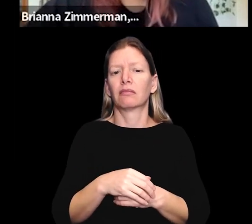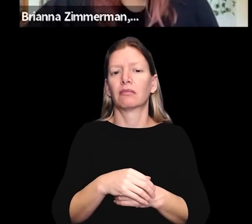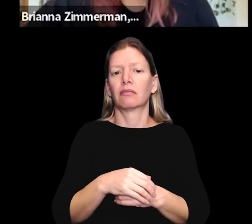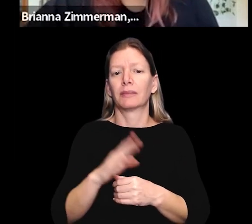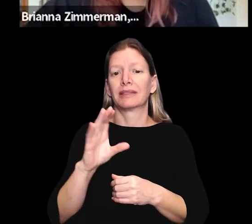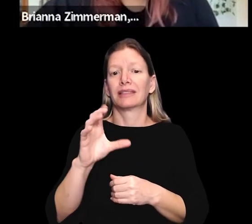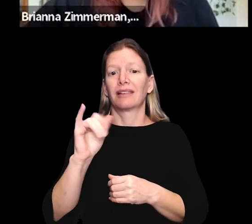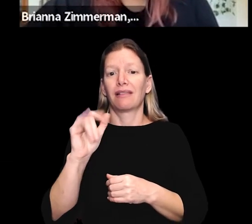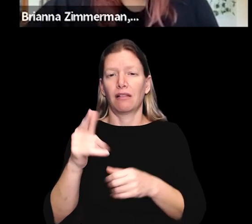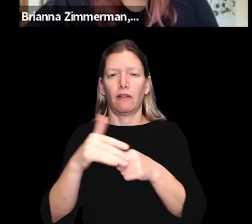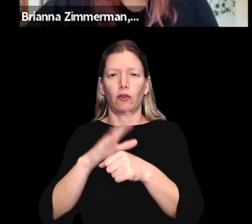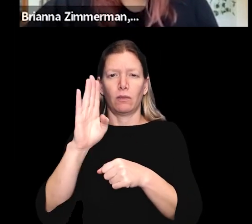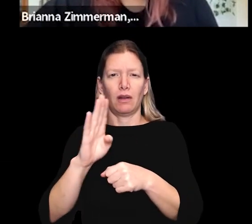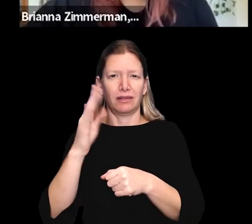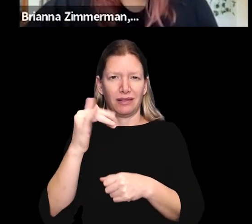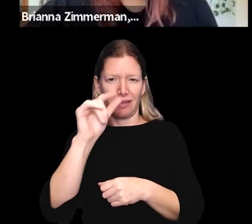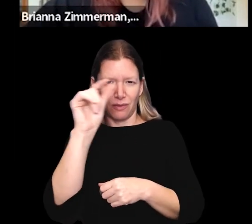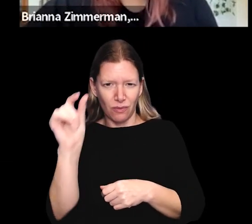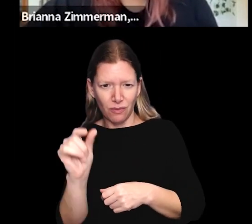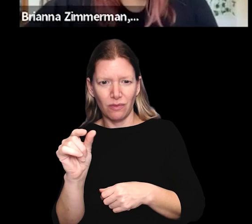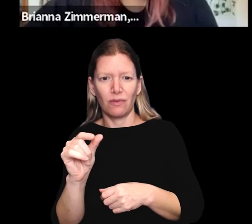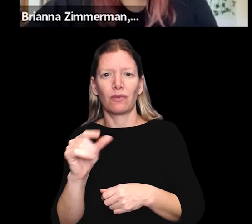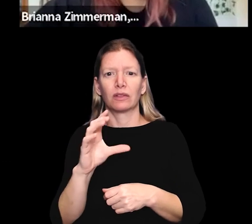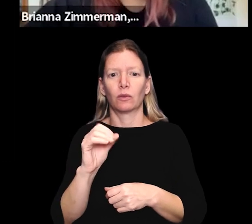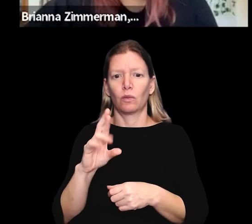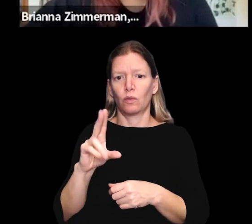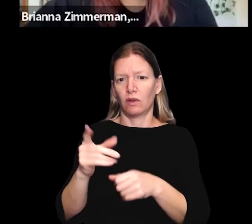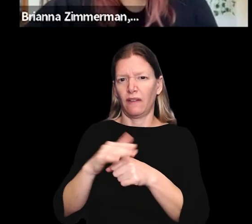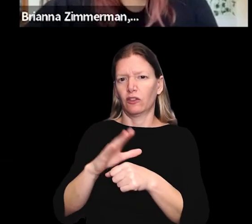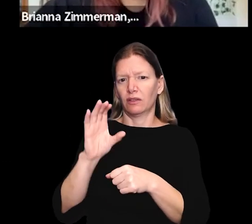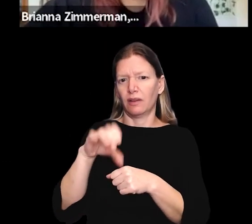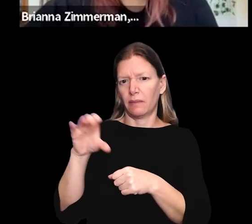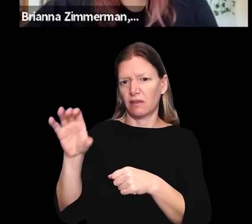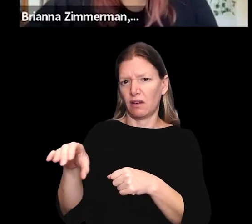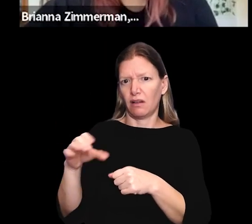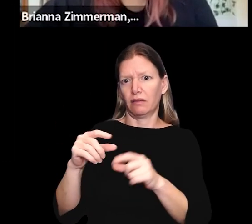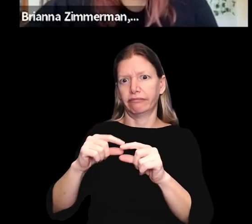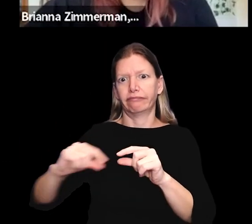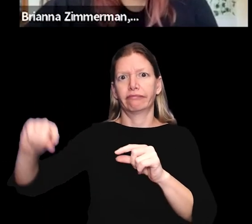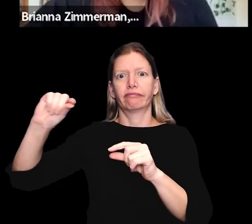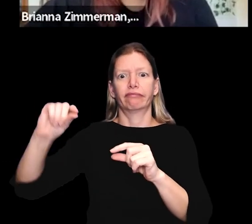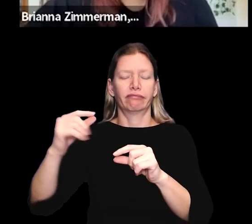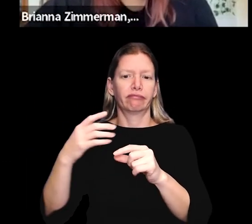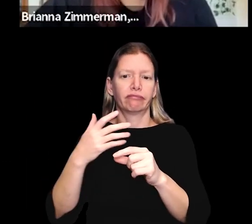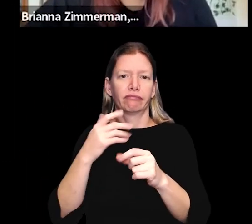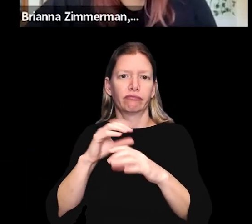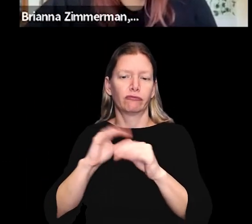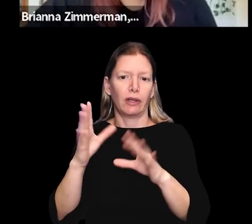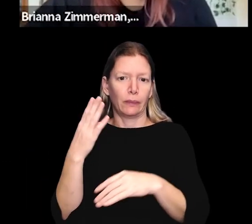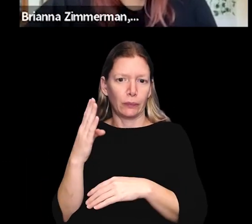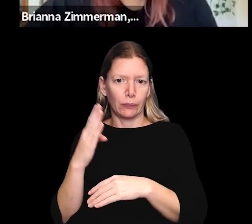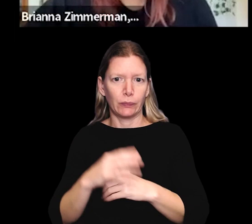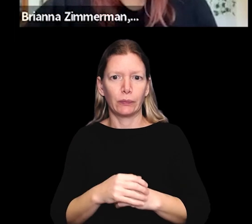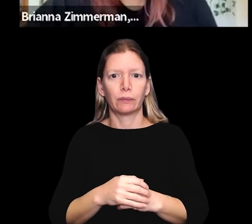red BCIL covering Boston and yellow. CORD covering Cape